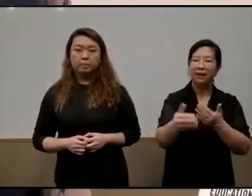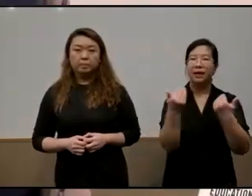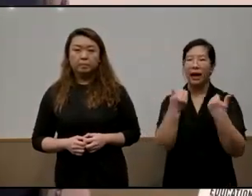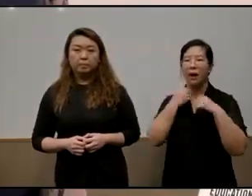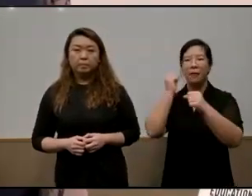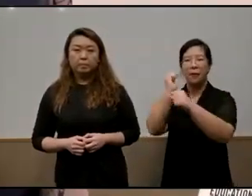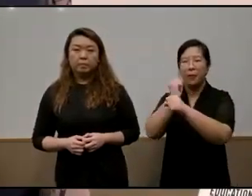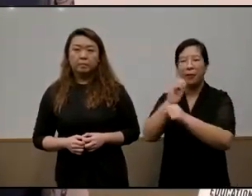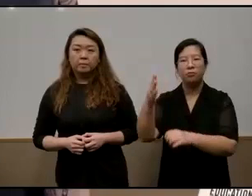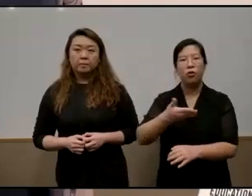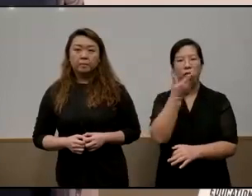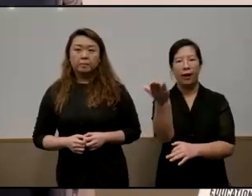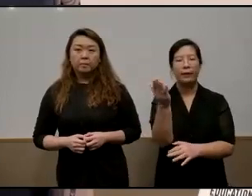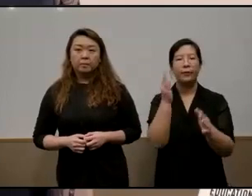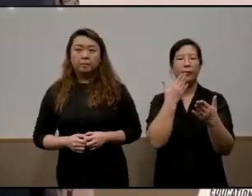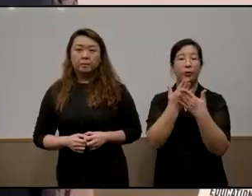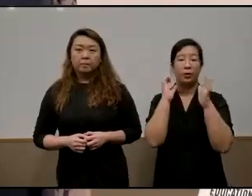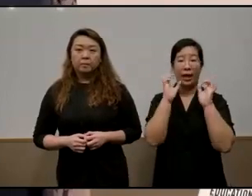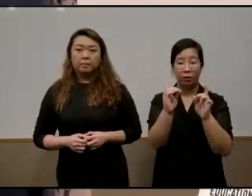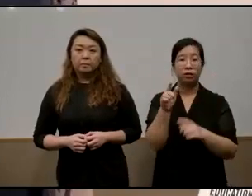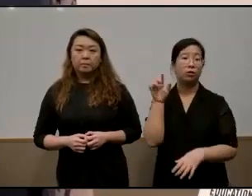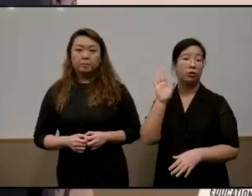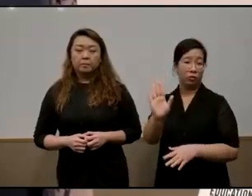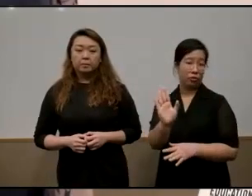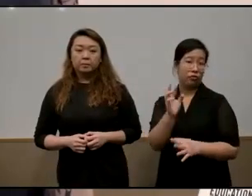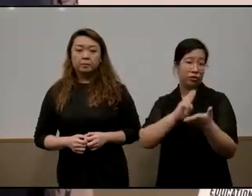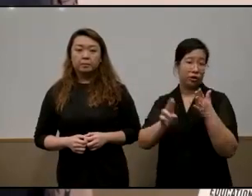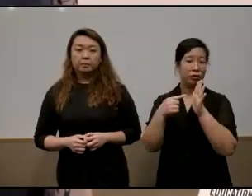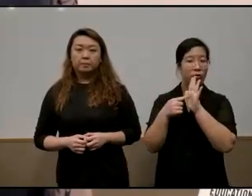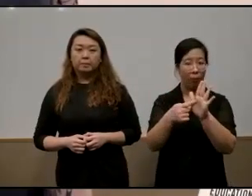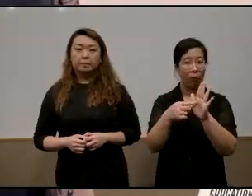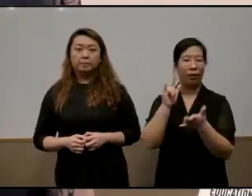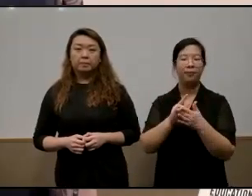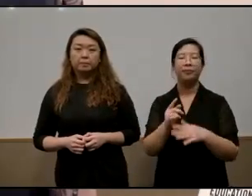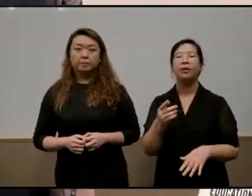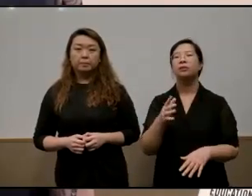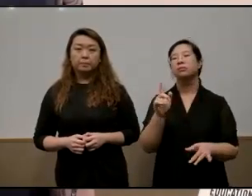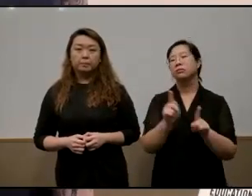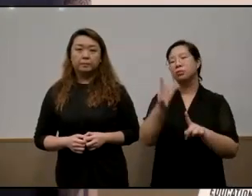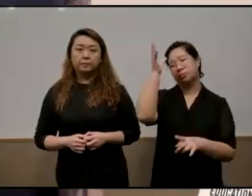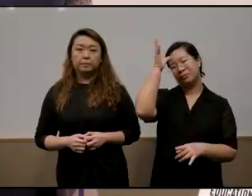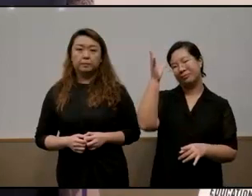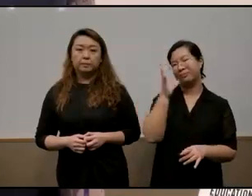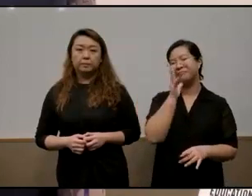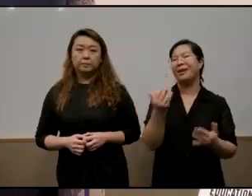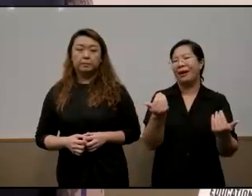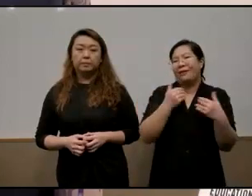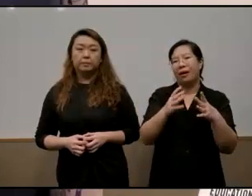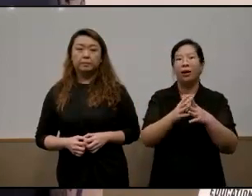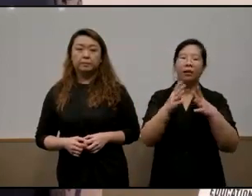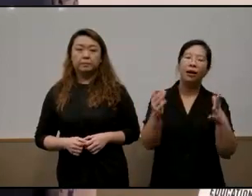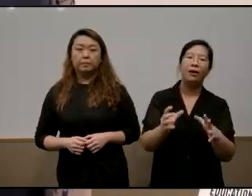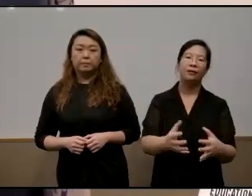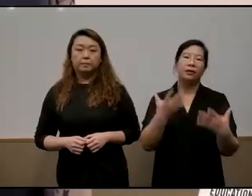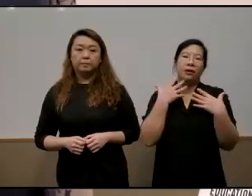education and his her research has shown that um and the fact that parents have got a lot of confidence hopes